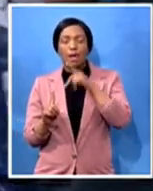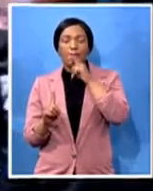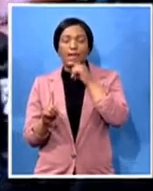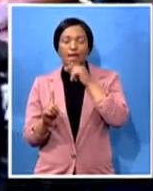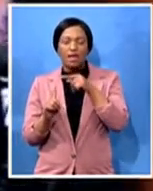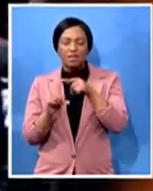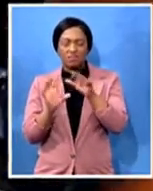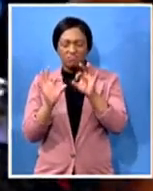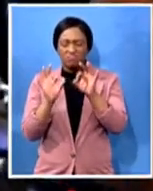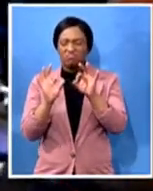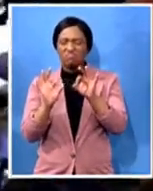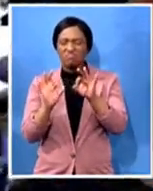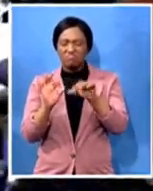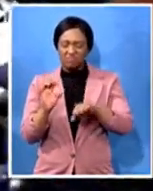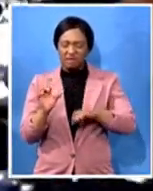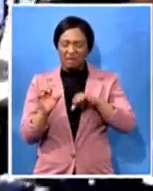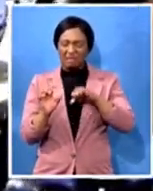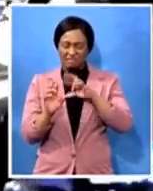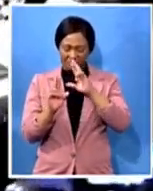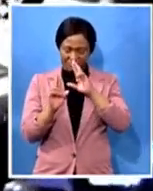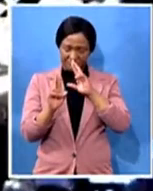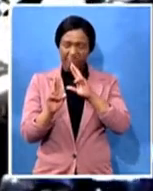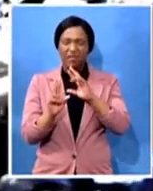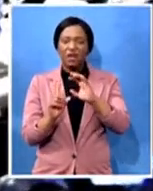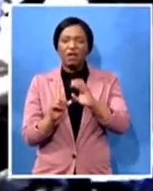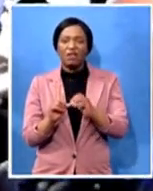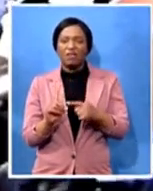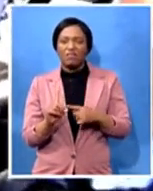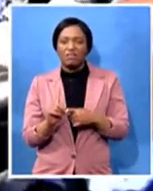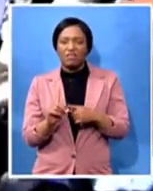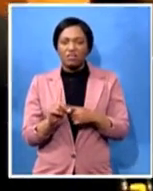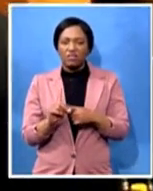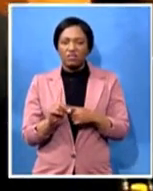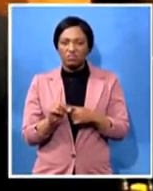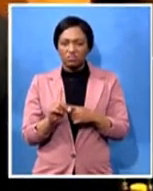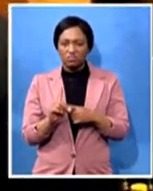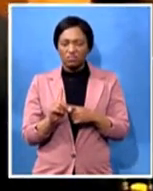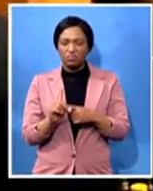there is a lot that people can learn from this icon